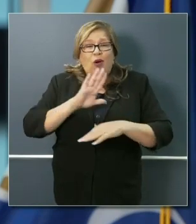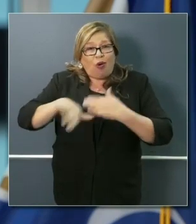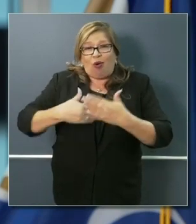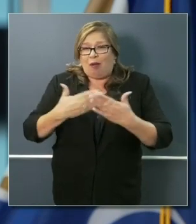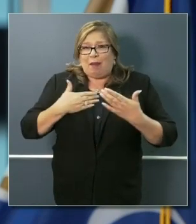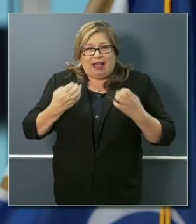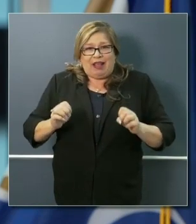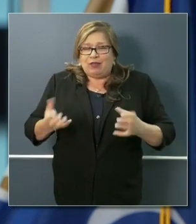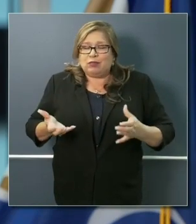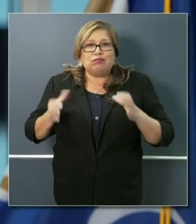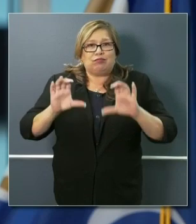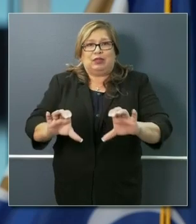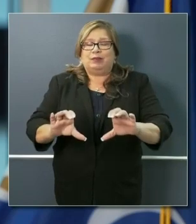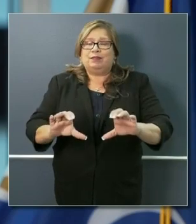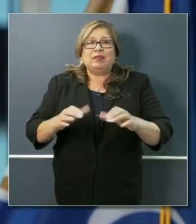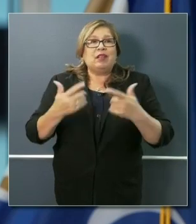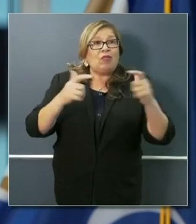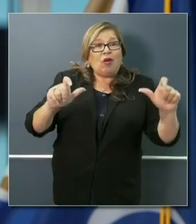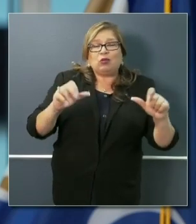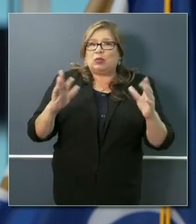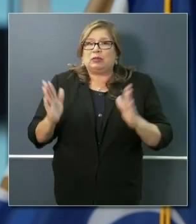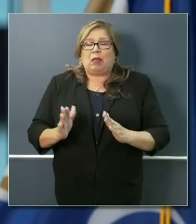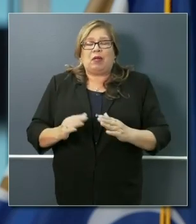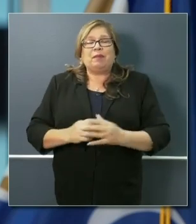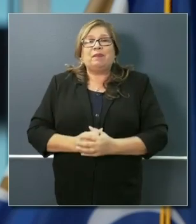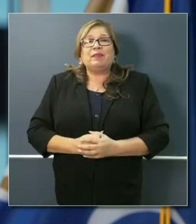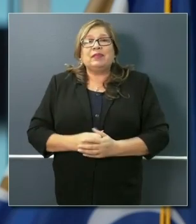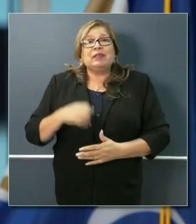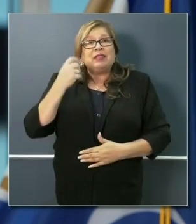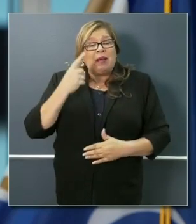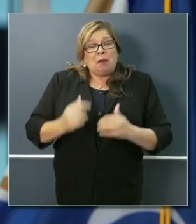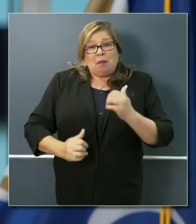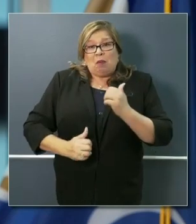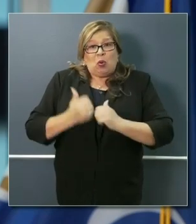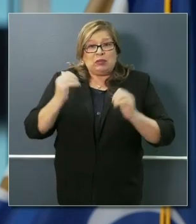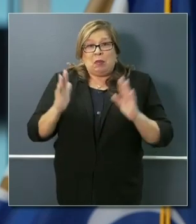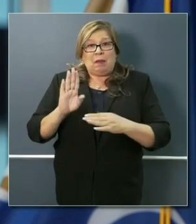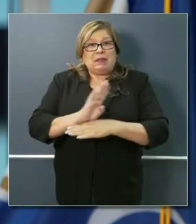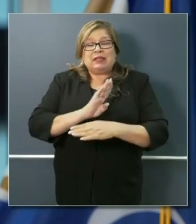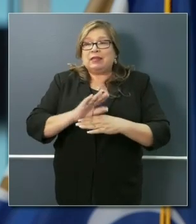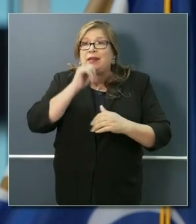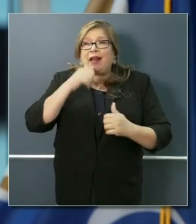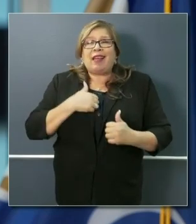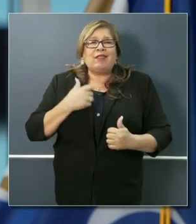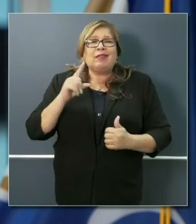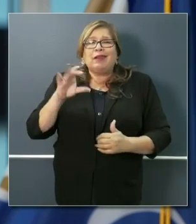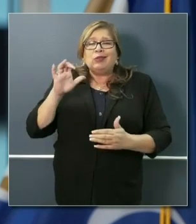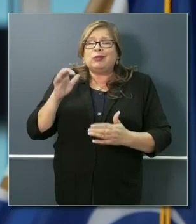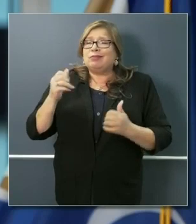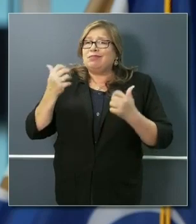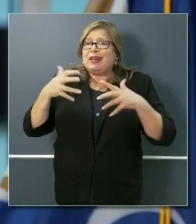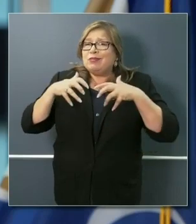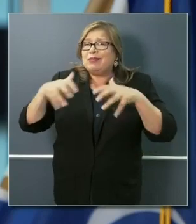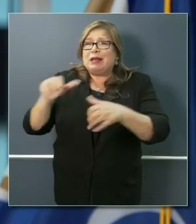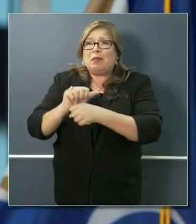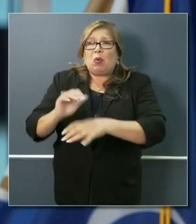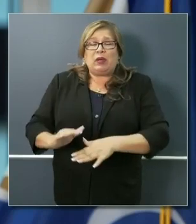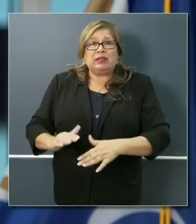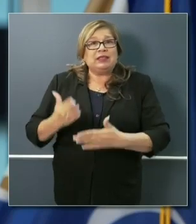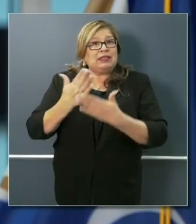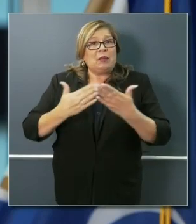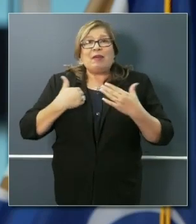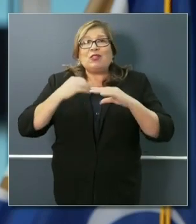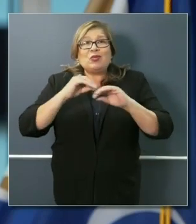When we think about small businesses, it's not someone with hundreds of employees in many cases, it's not someone with any